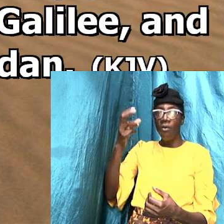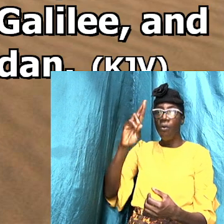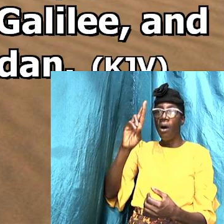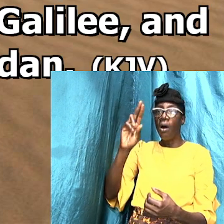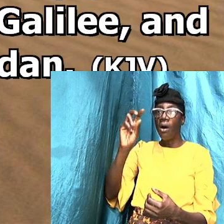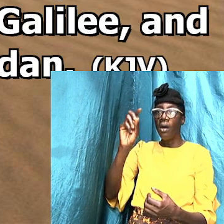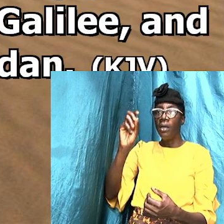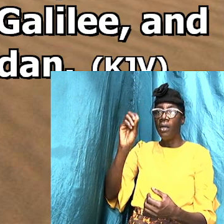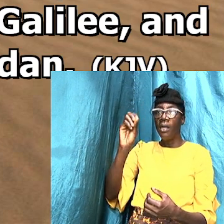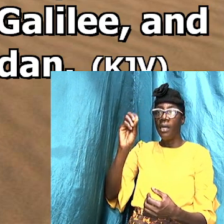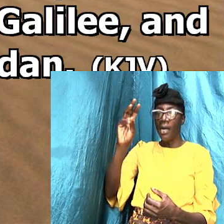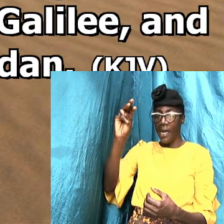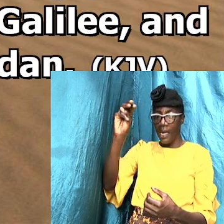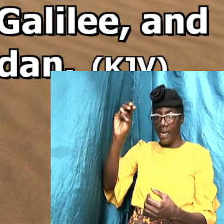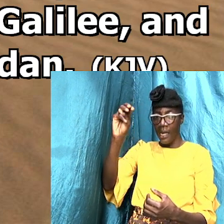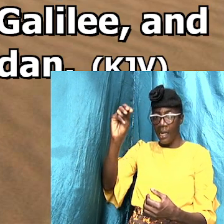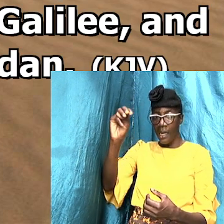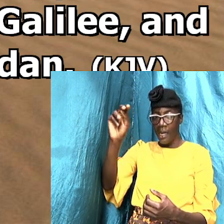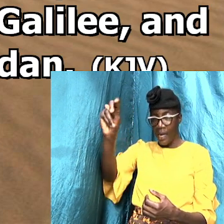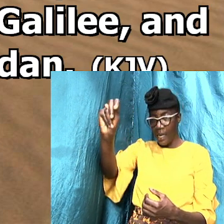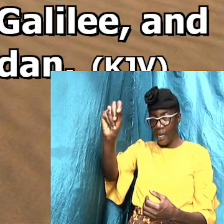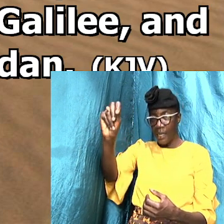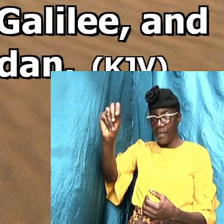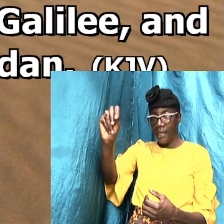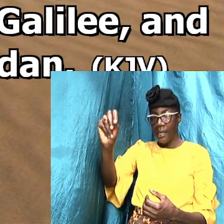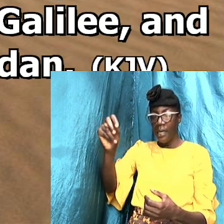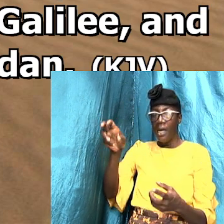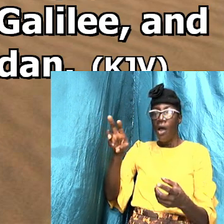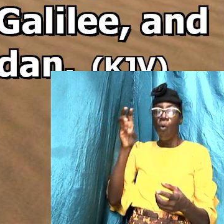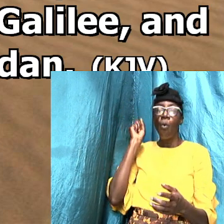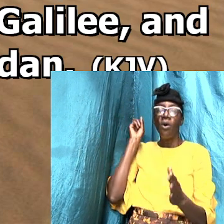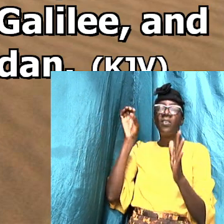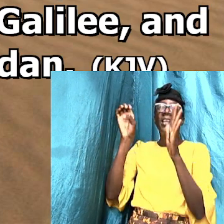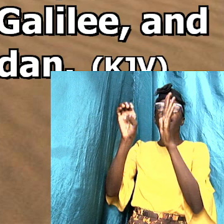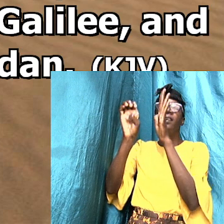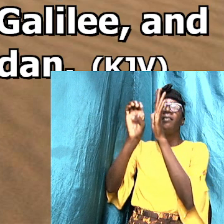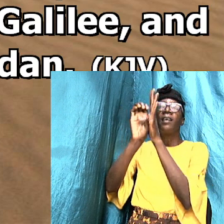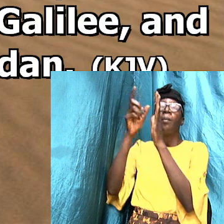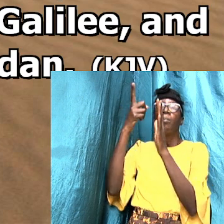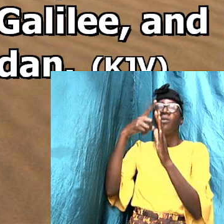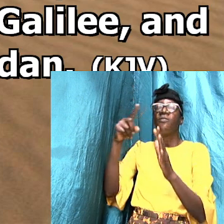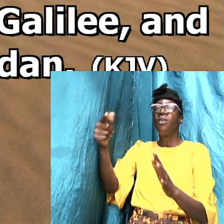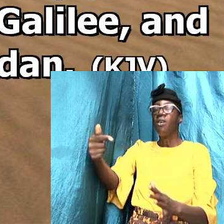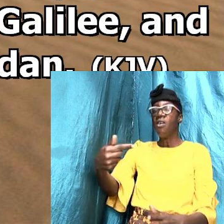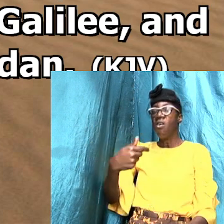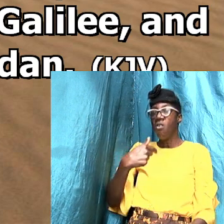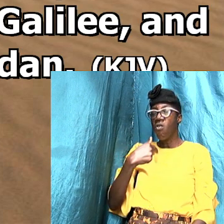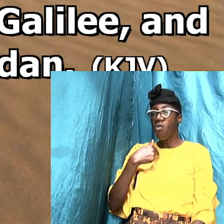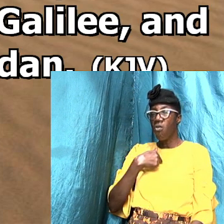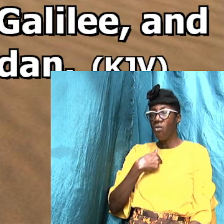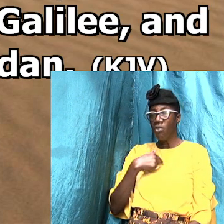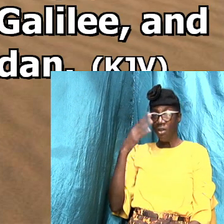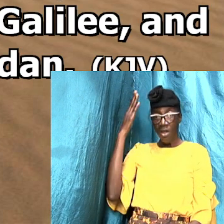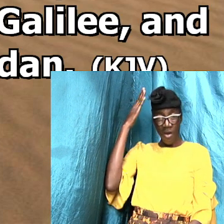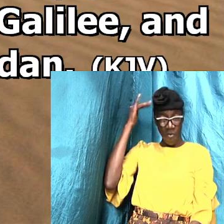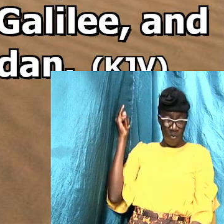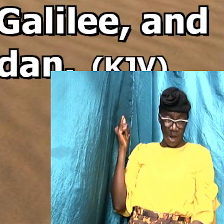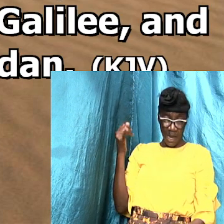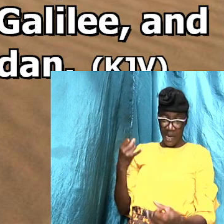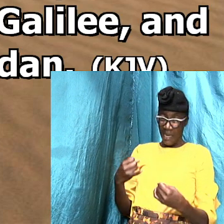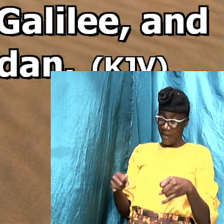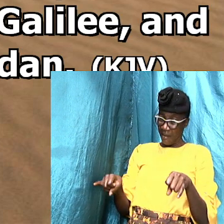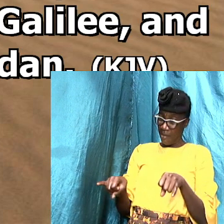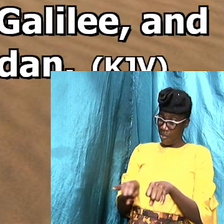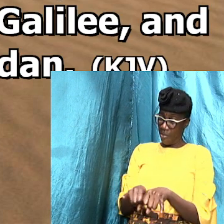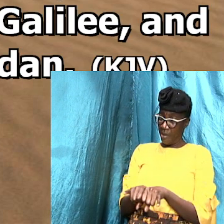was baptized and it was an example for us. But why is it that baptism is important and